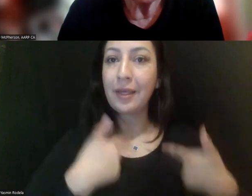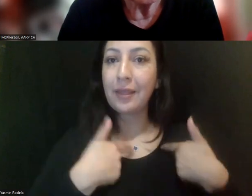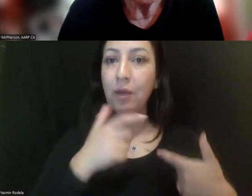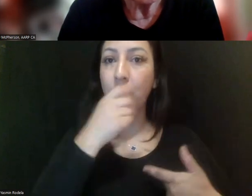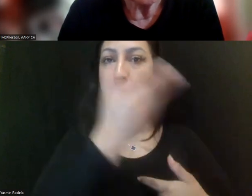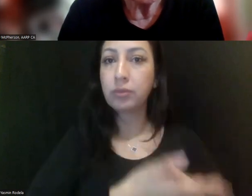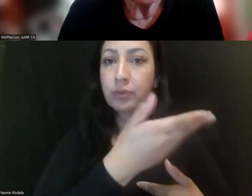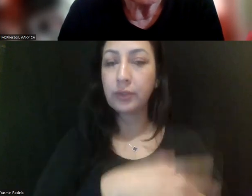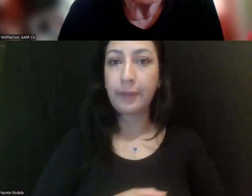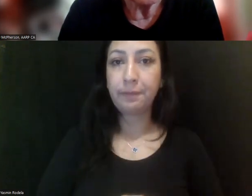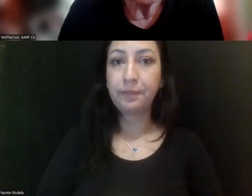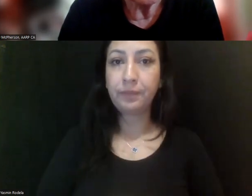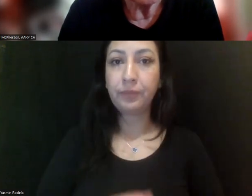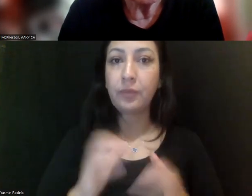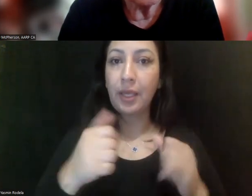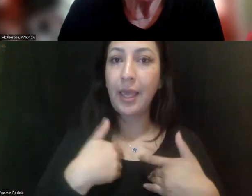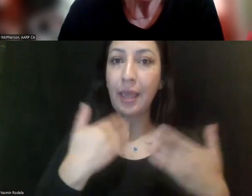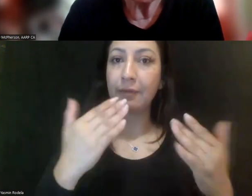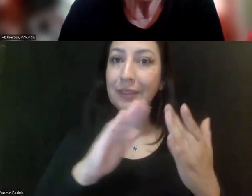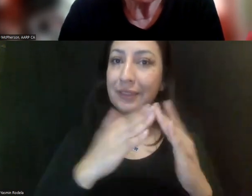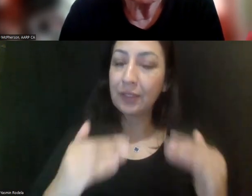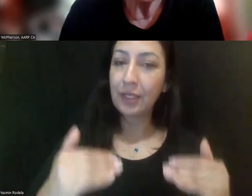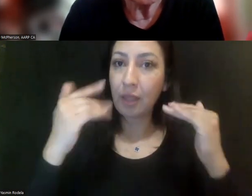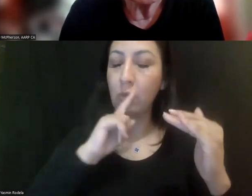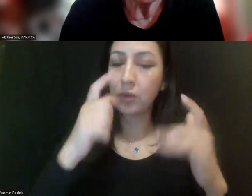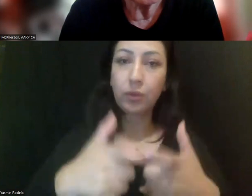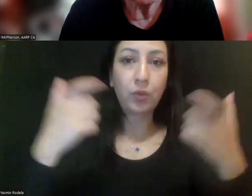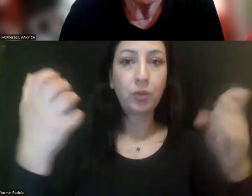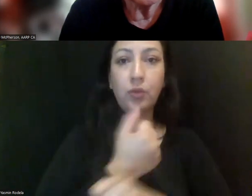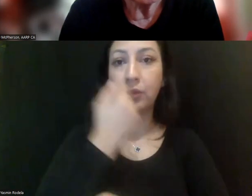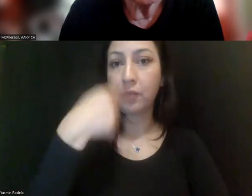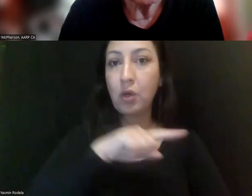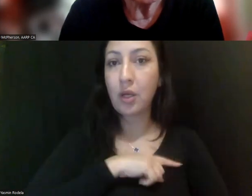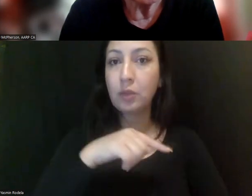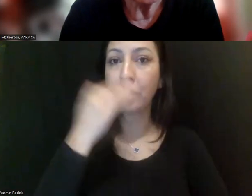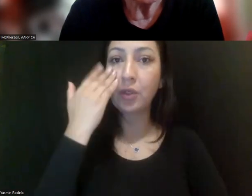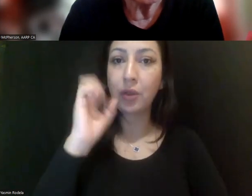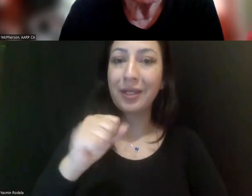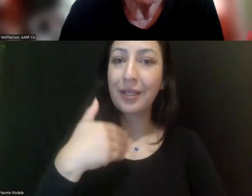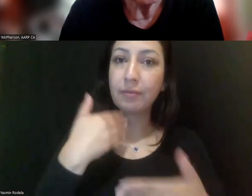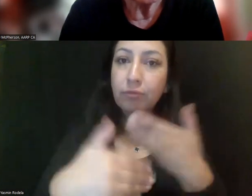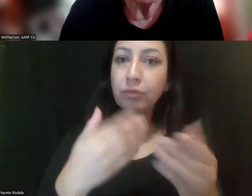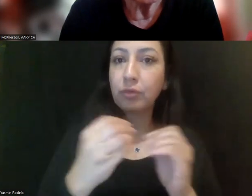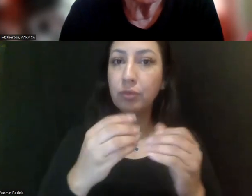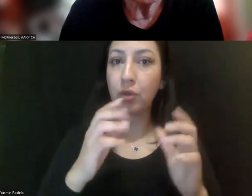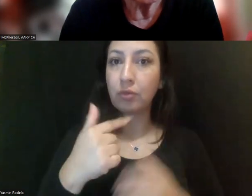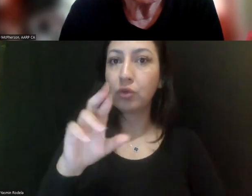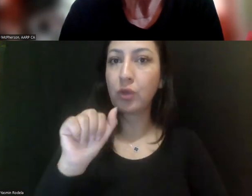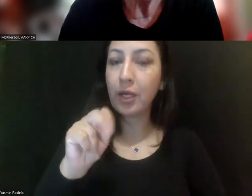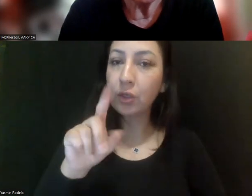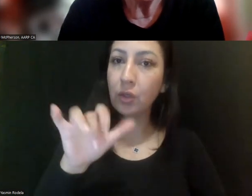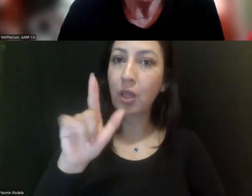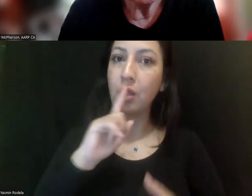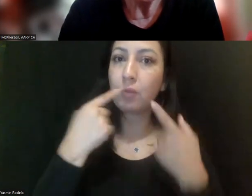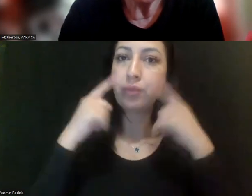So getting it to the county level is a huge win for us. And we know we can go even, you know, more granular, ultimately,